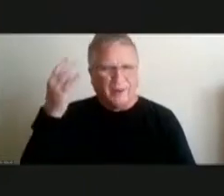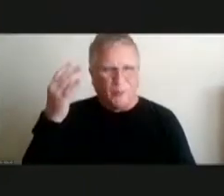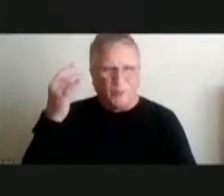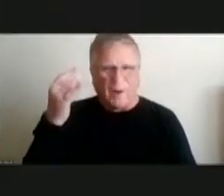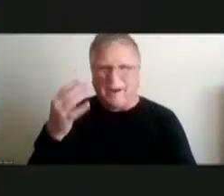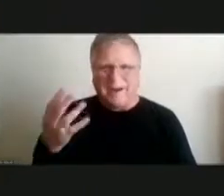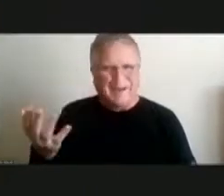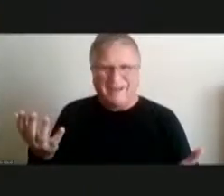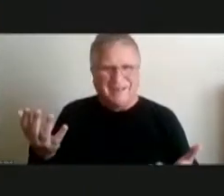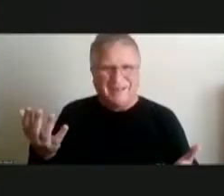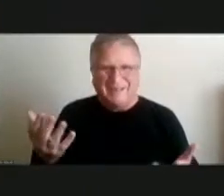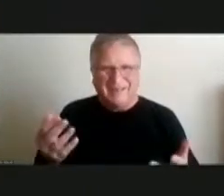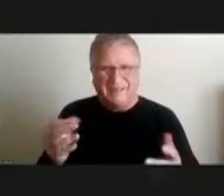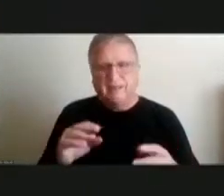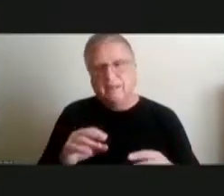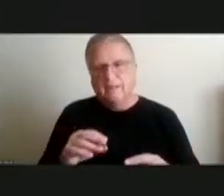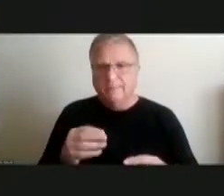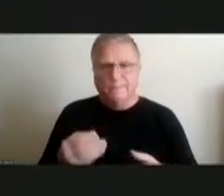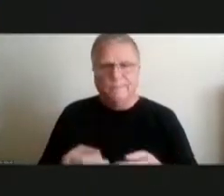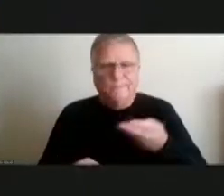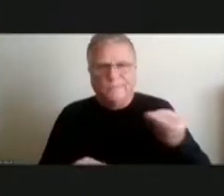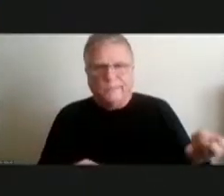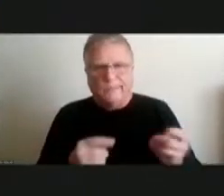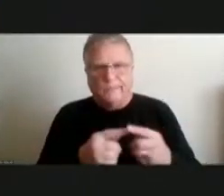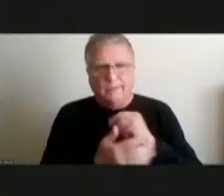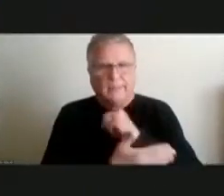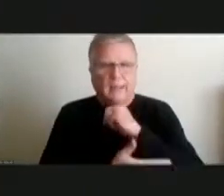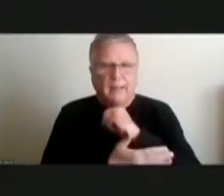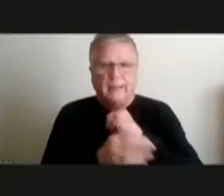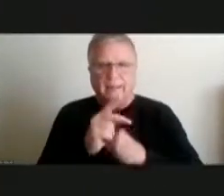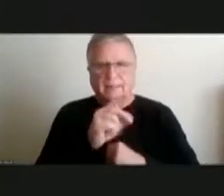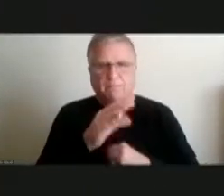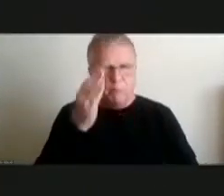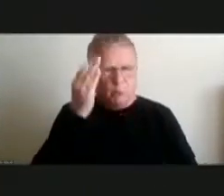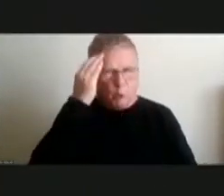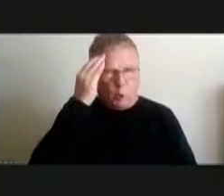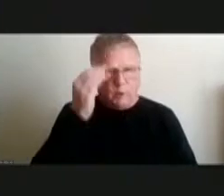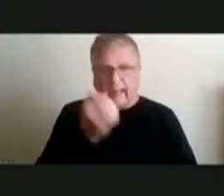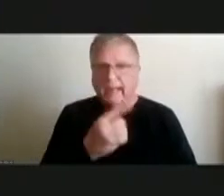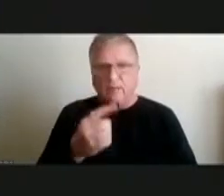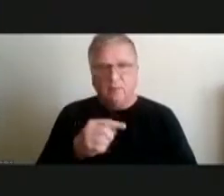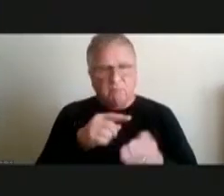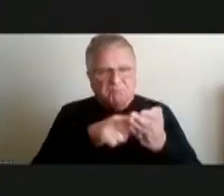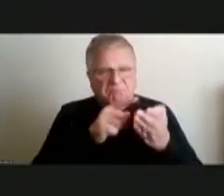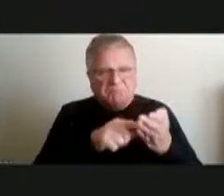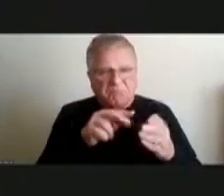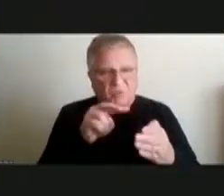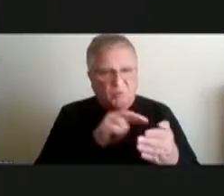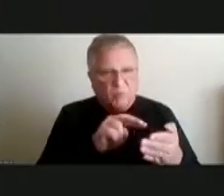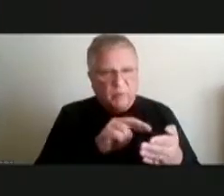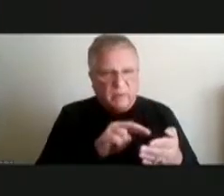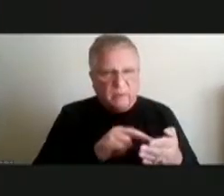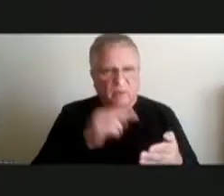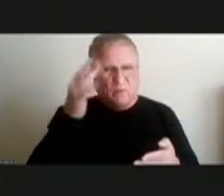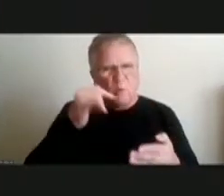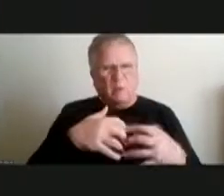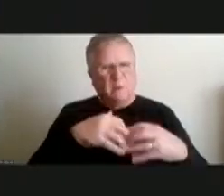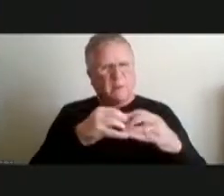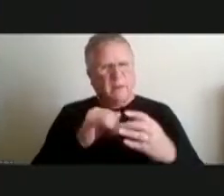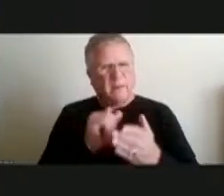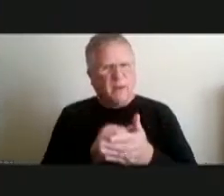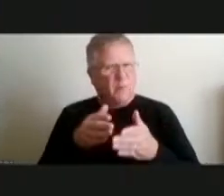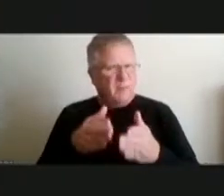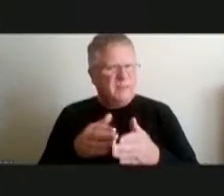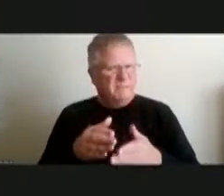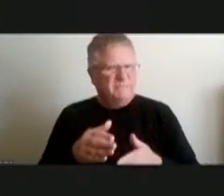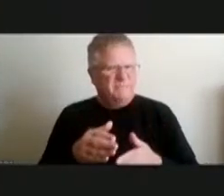you know what we turn into the county is public knowledge and i feel anybody could look at and i'm not sure why it was implemented like that but